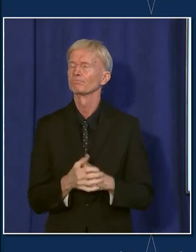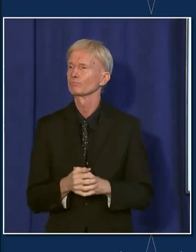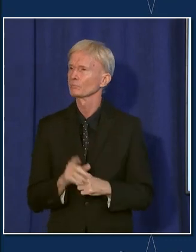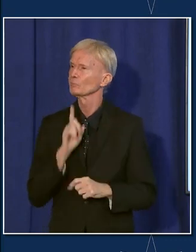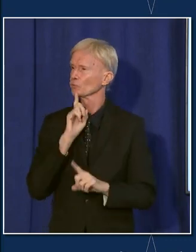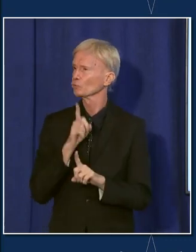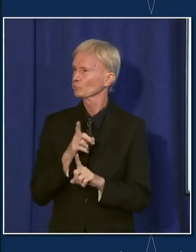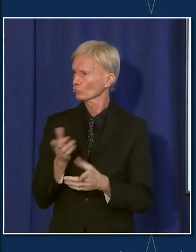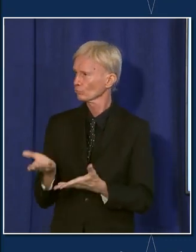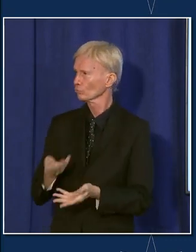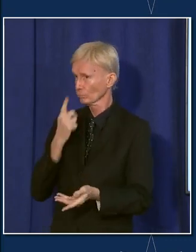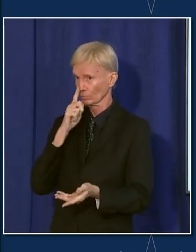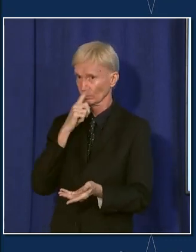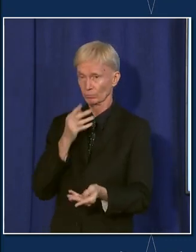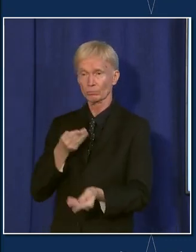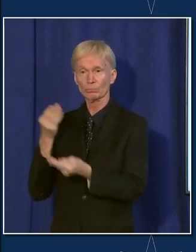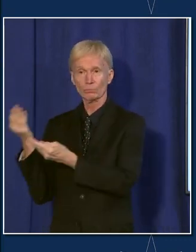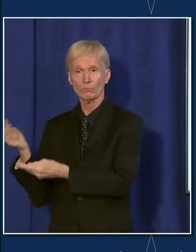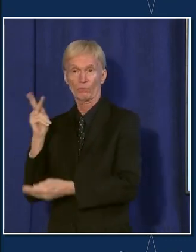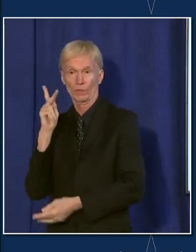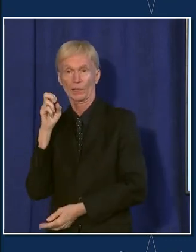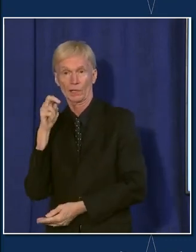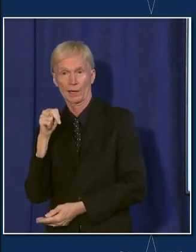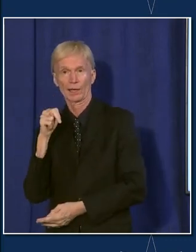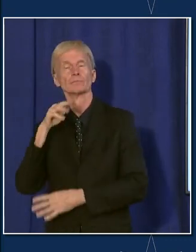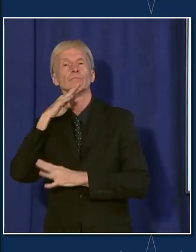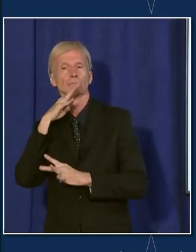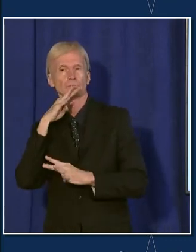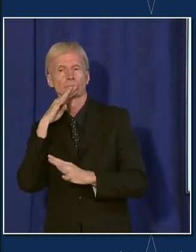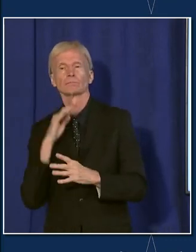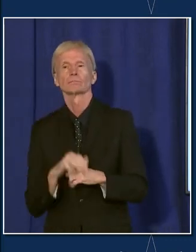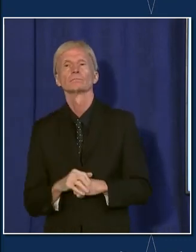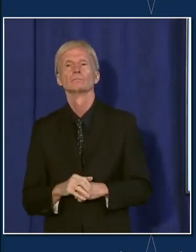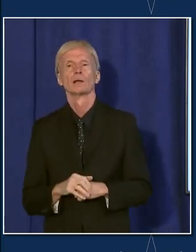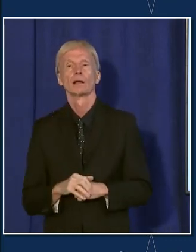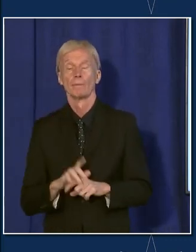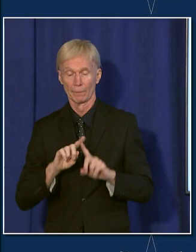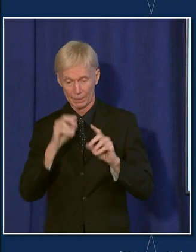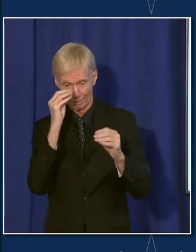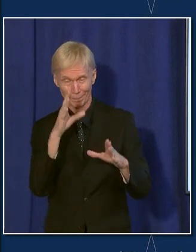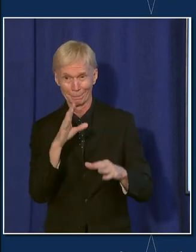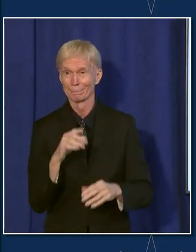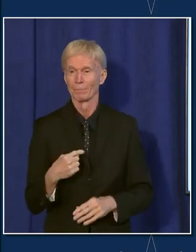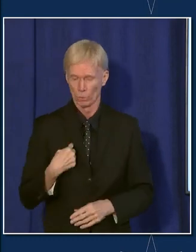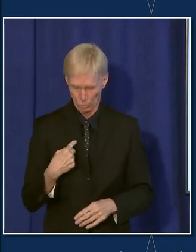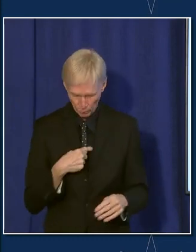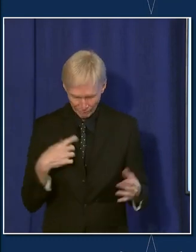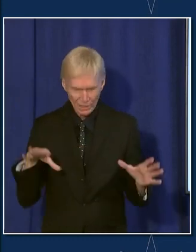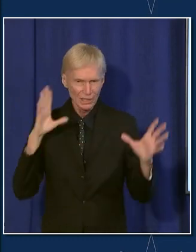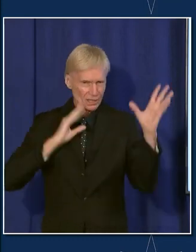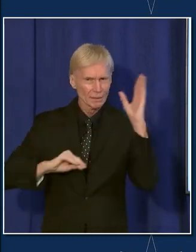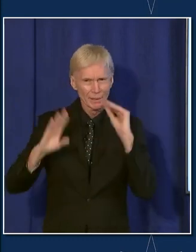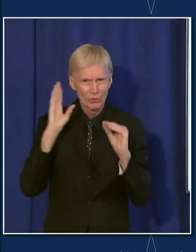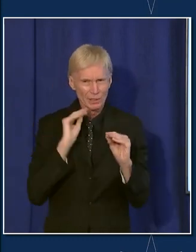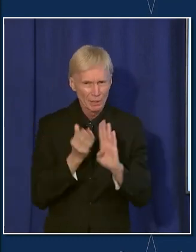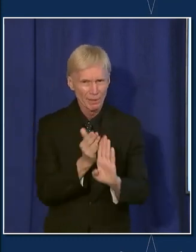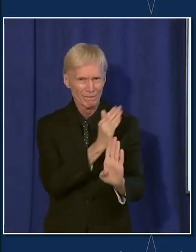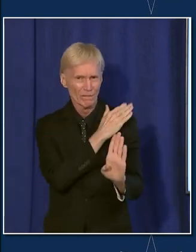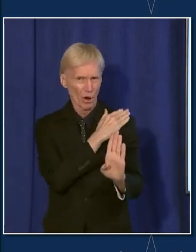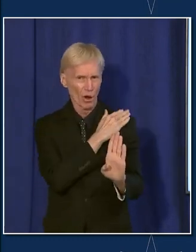will hand it to Ken just to talk a little bit in detail. So, you I'll tell you, this is a place where we have been before and you have seen